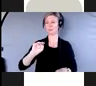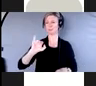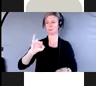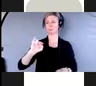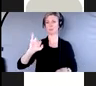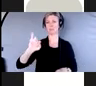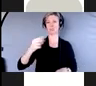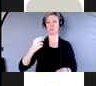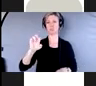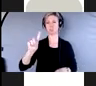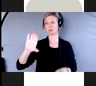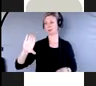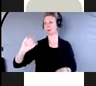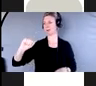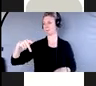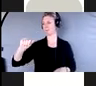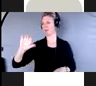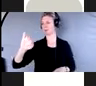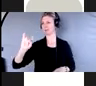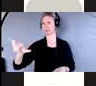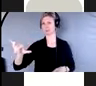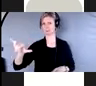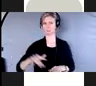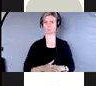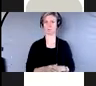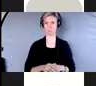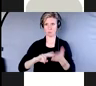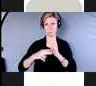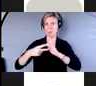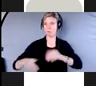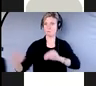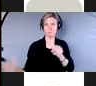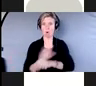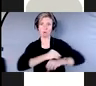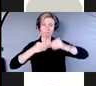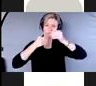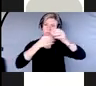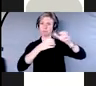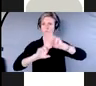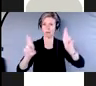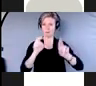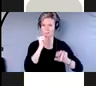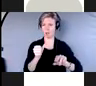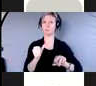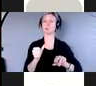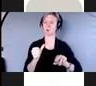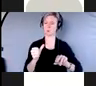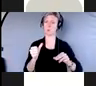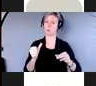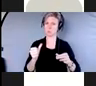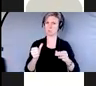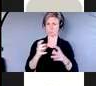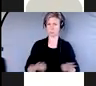use that term very broadly, and I think that we need from a financial point of view, we need to understand what that